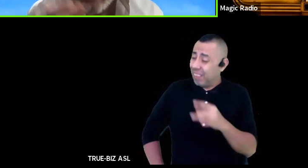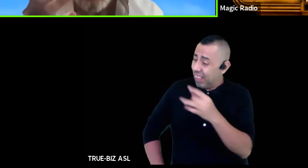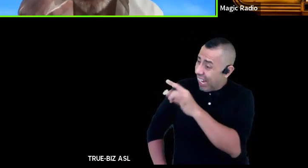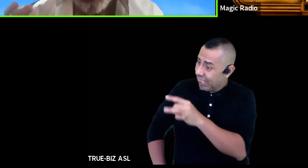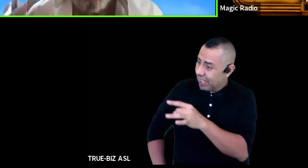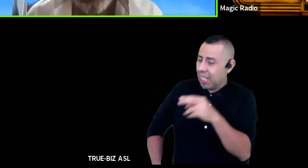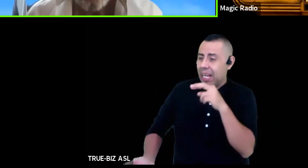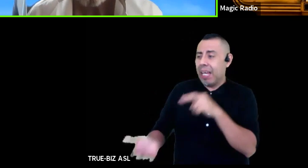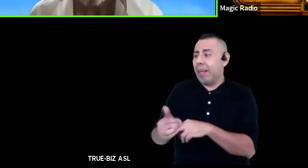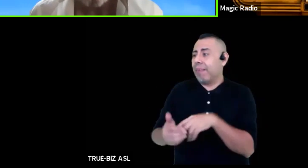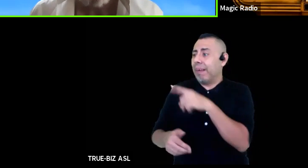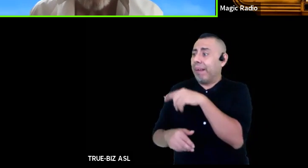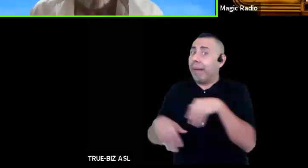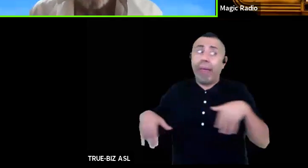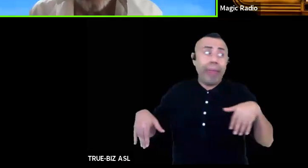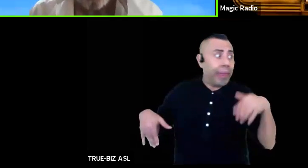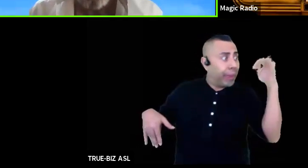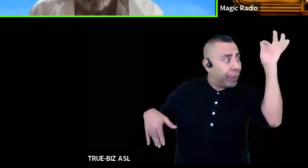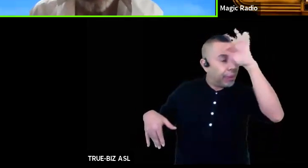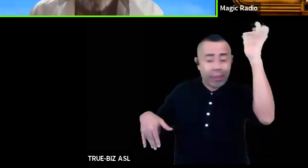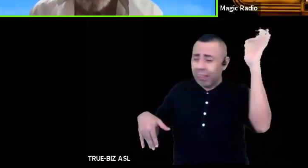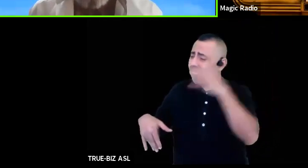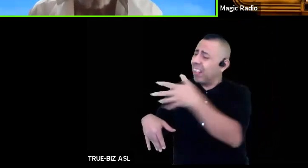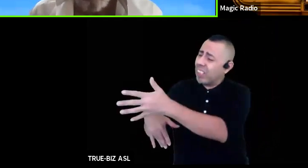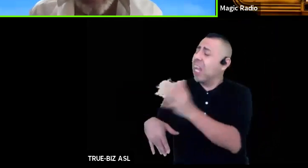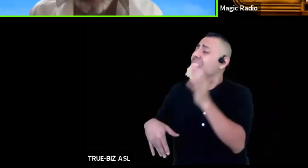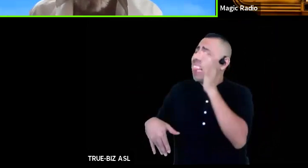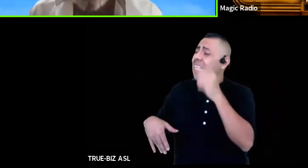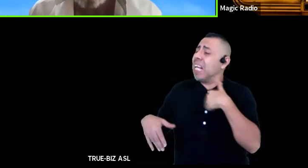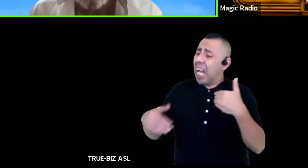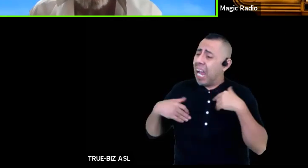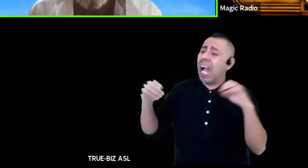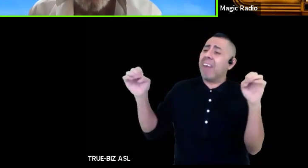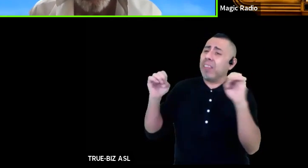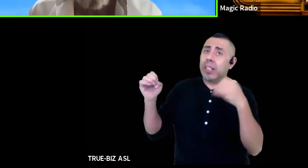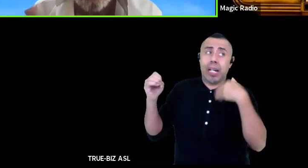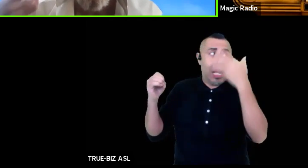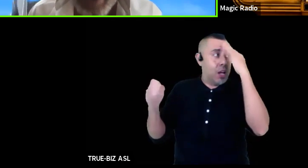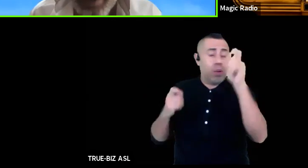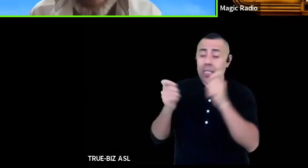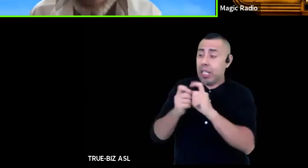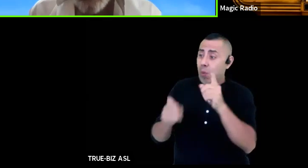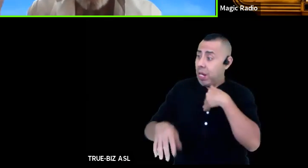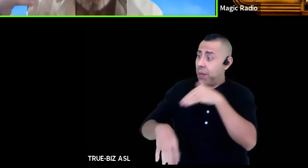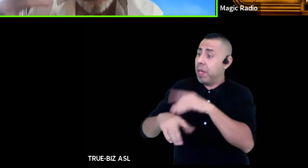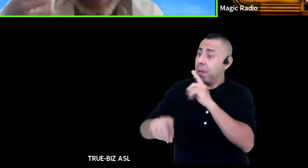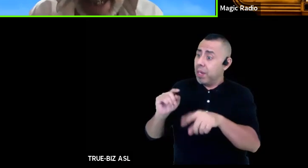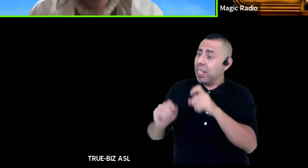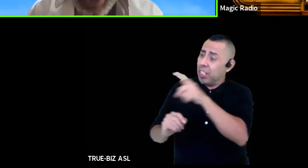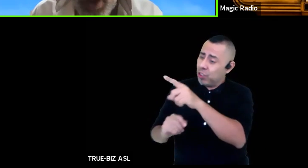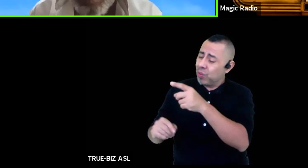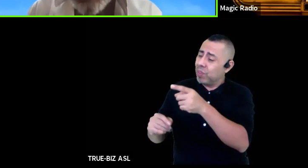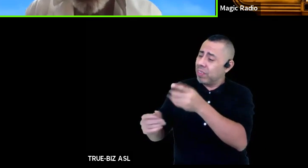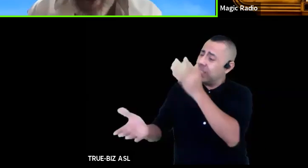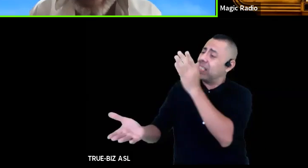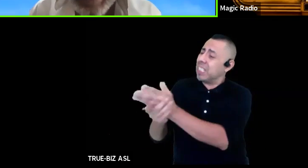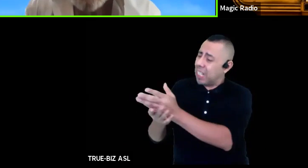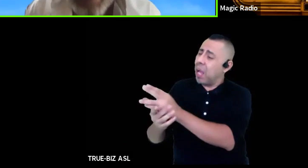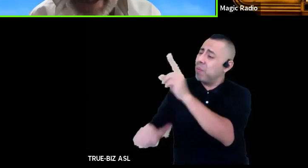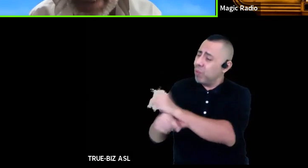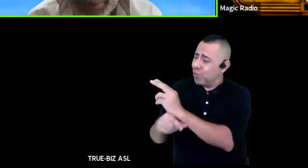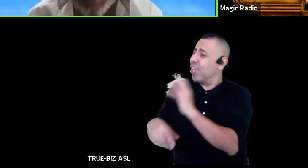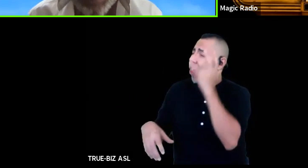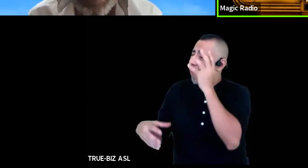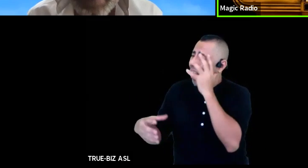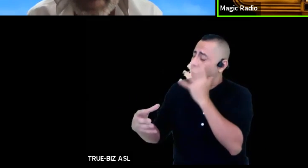up I'm in an emergency I don't have the exact coordinates as to where I am but I need you to get off this frequency and send help as quickly